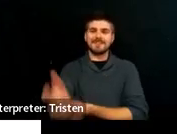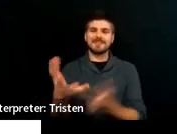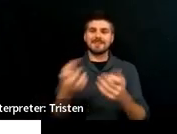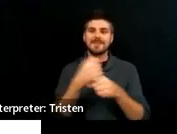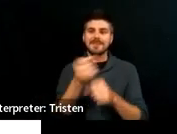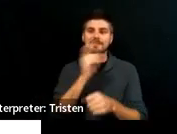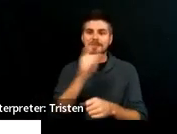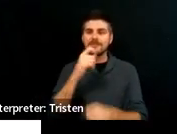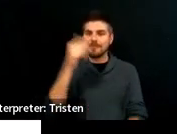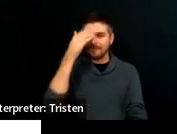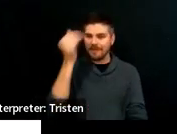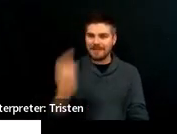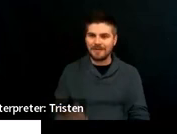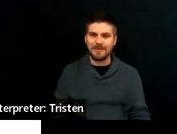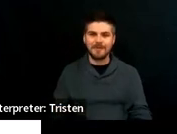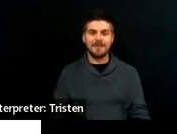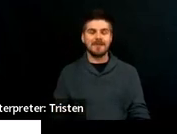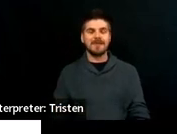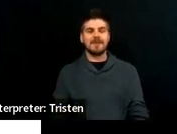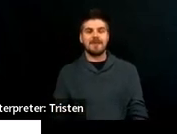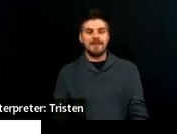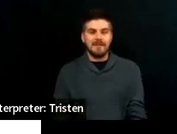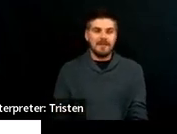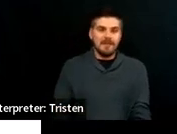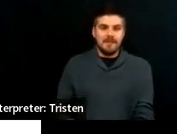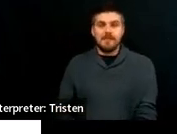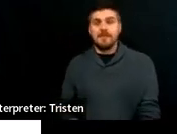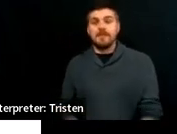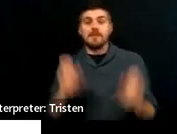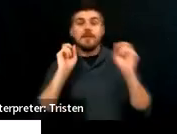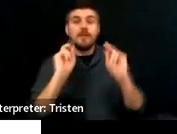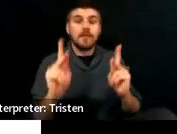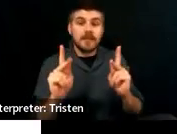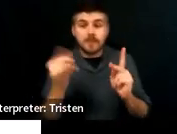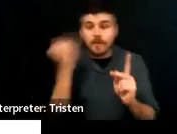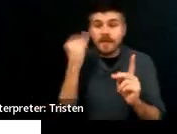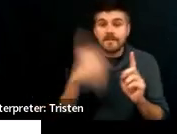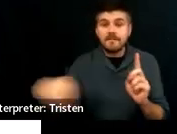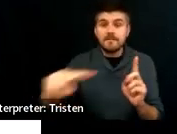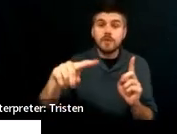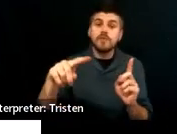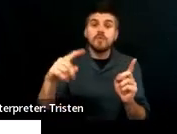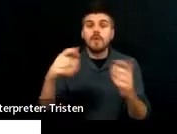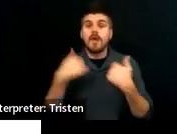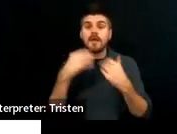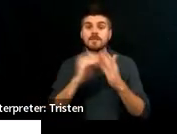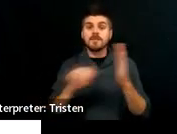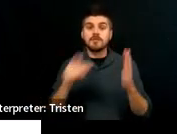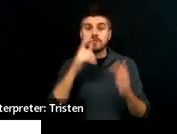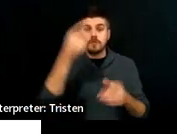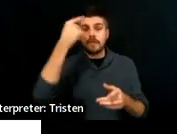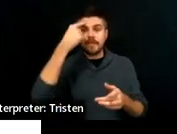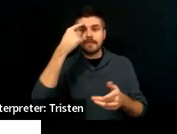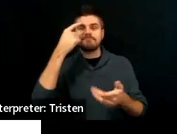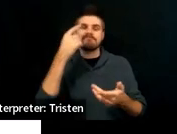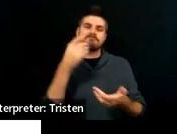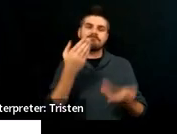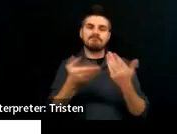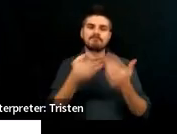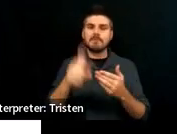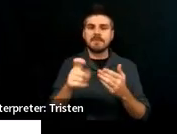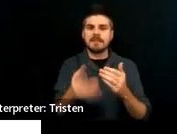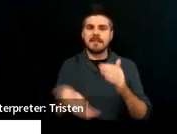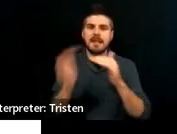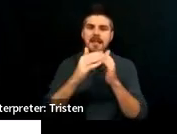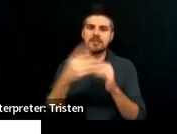forgetting you. All right, so if you think you have a student who is going to need an extra year or two